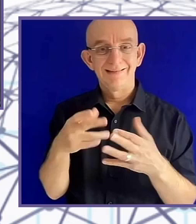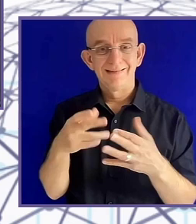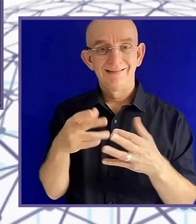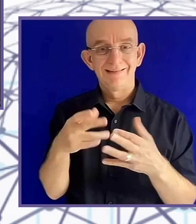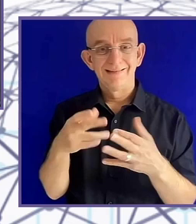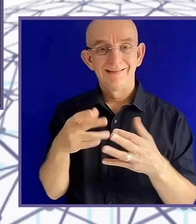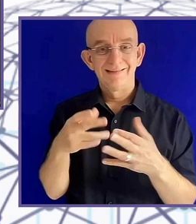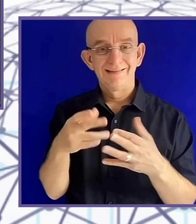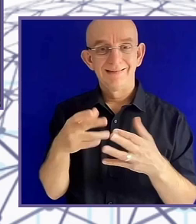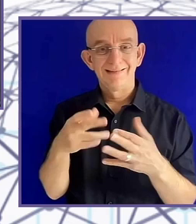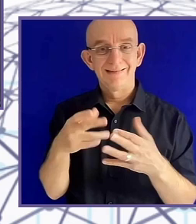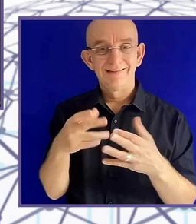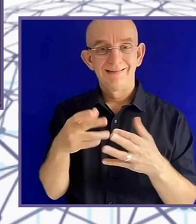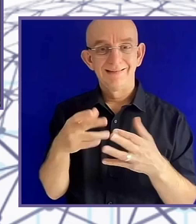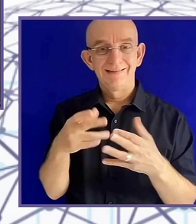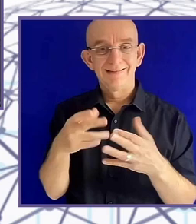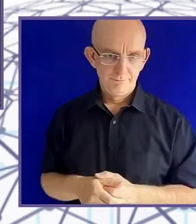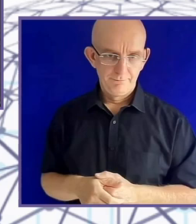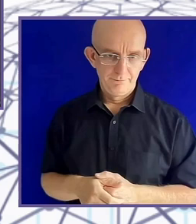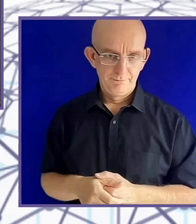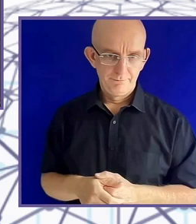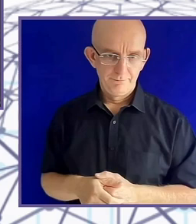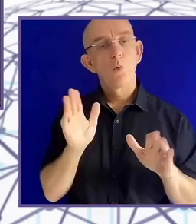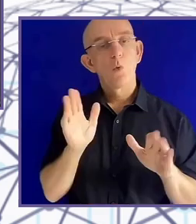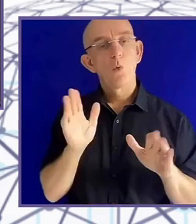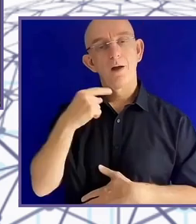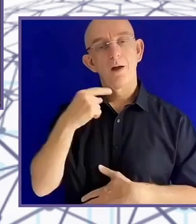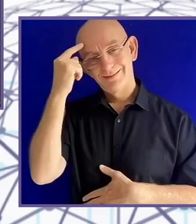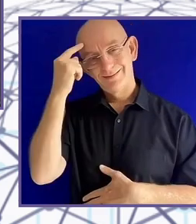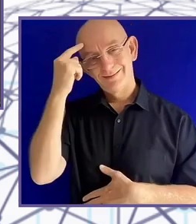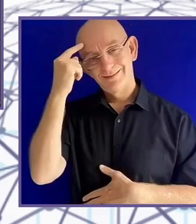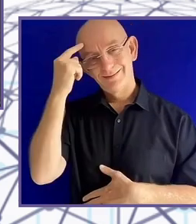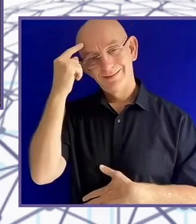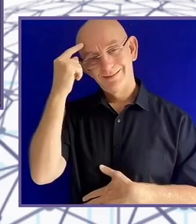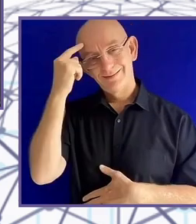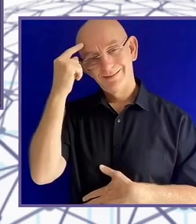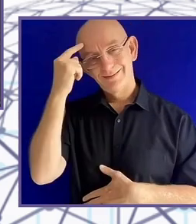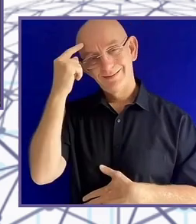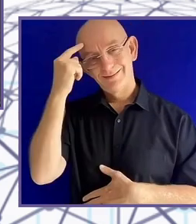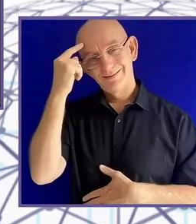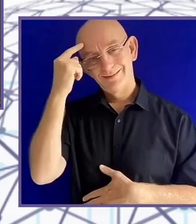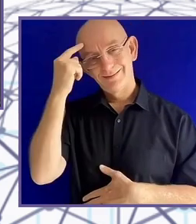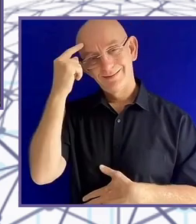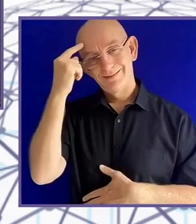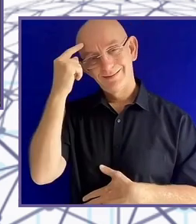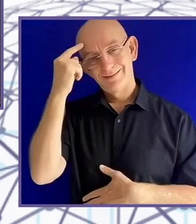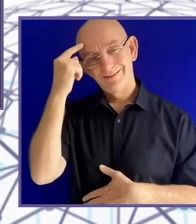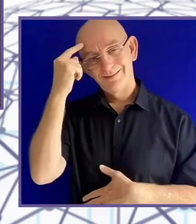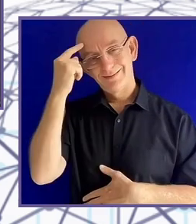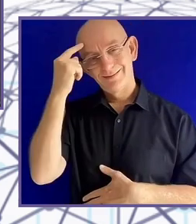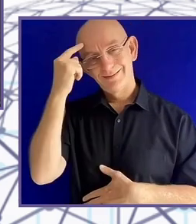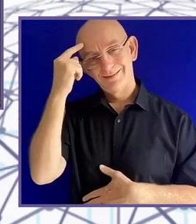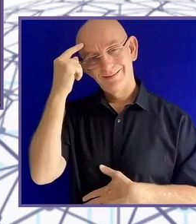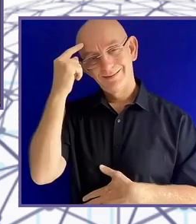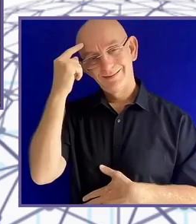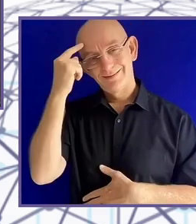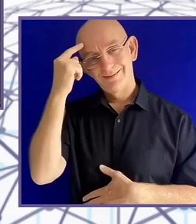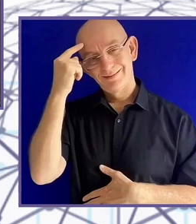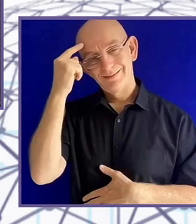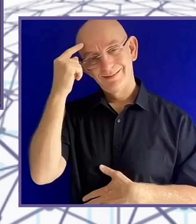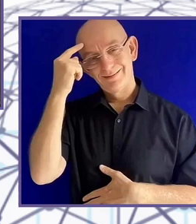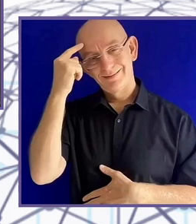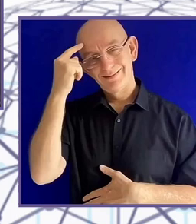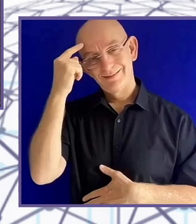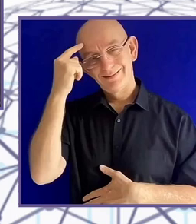is that electronics, how to make things, has become easier. And as an educator in STEM, in science,